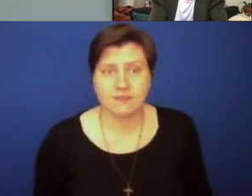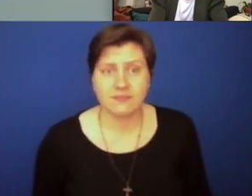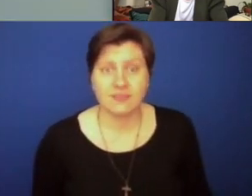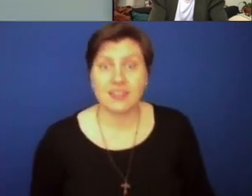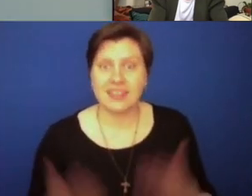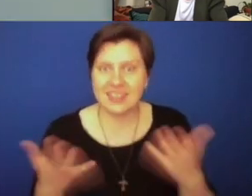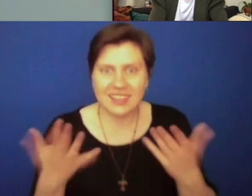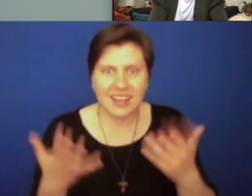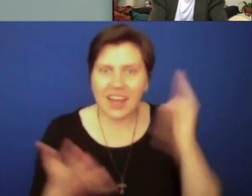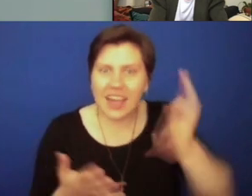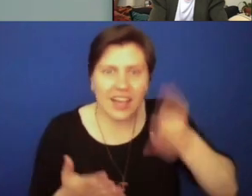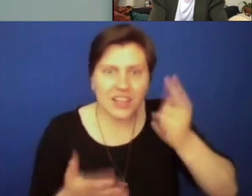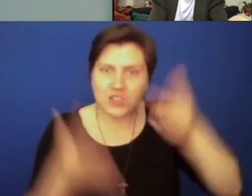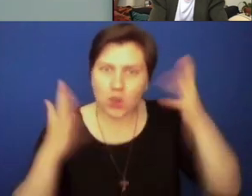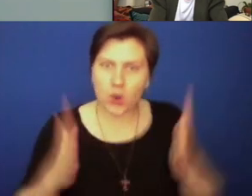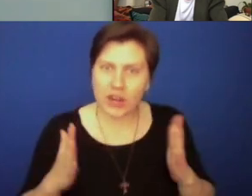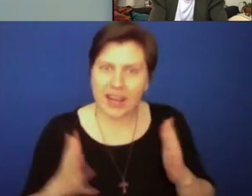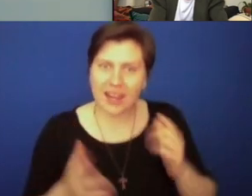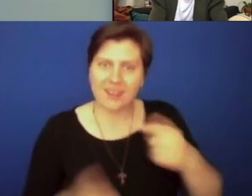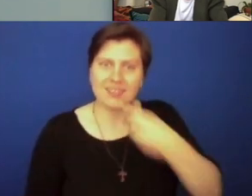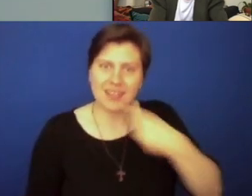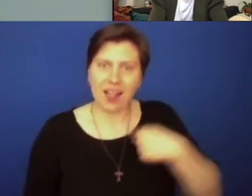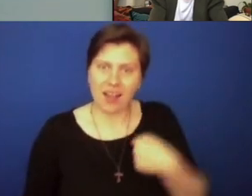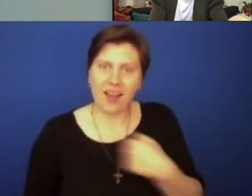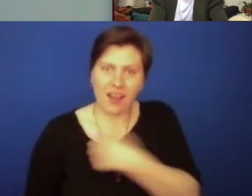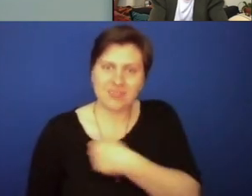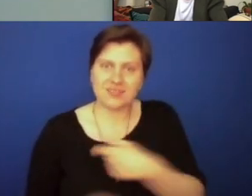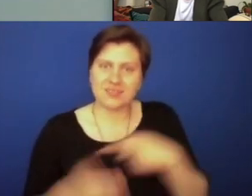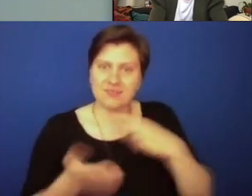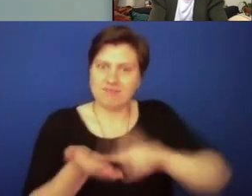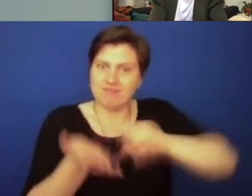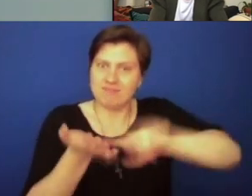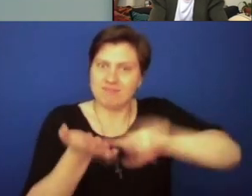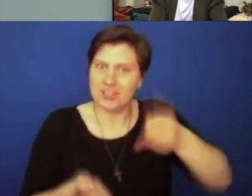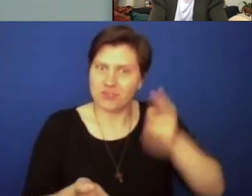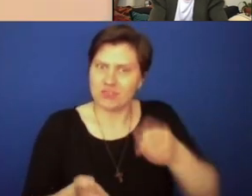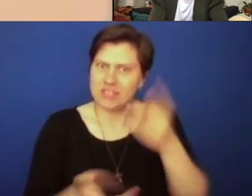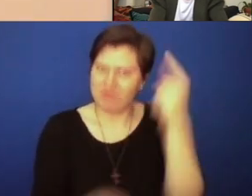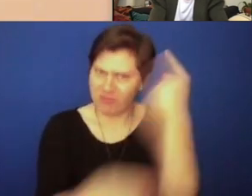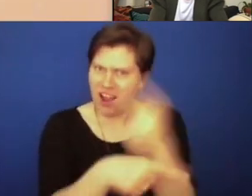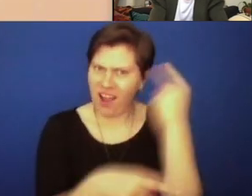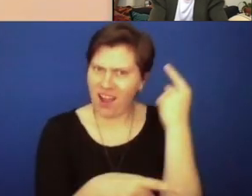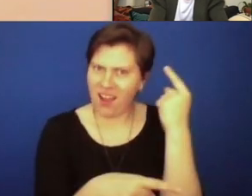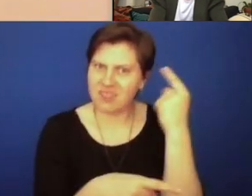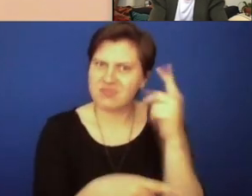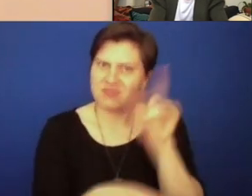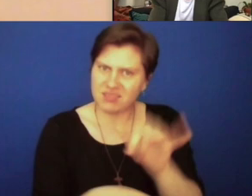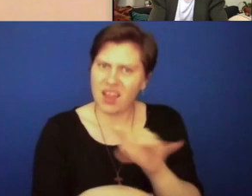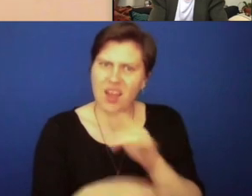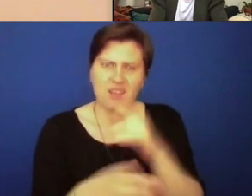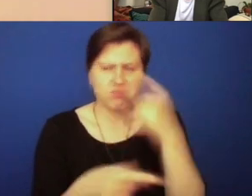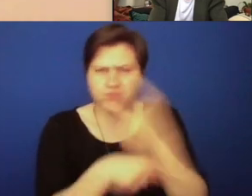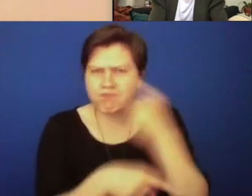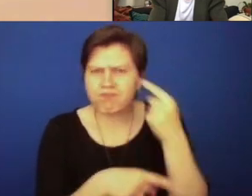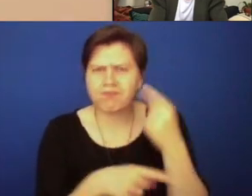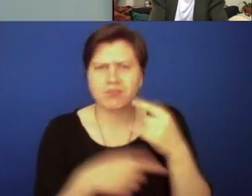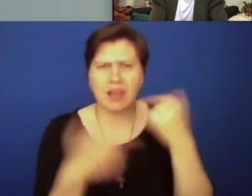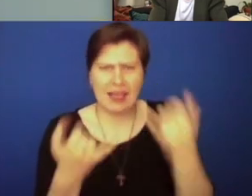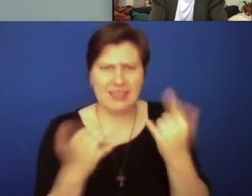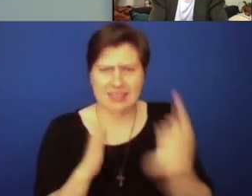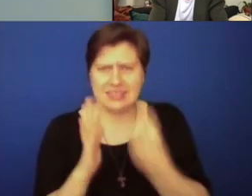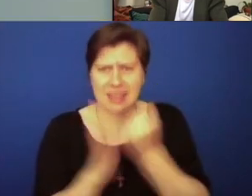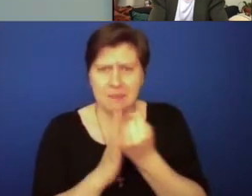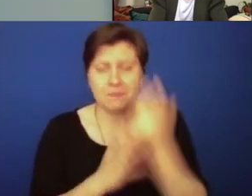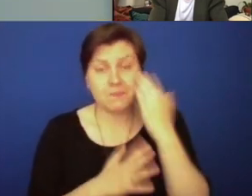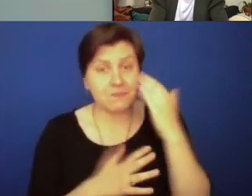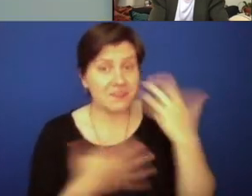love the historian telling us to do our history research, which I think is so evident and so informative in this time. I know I've